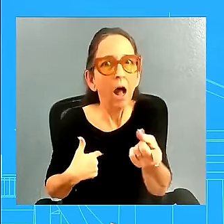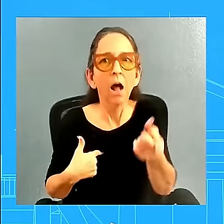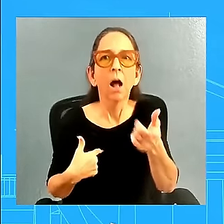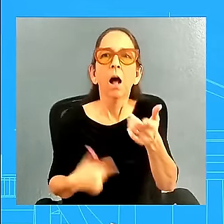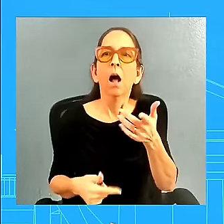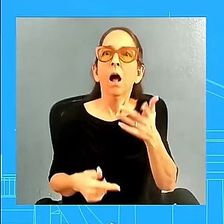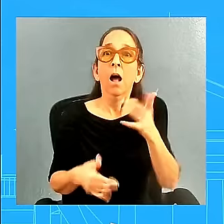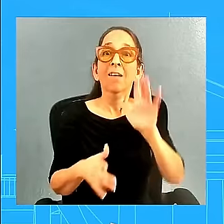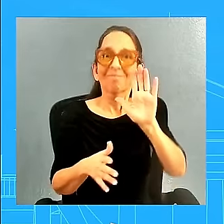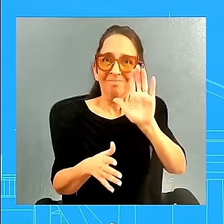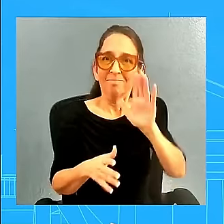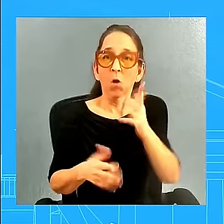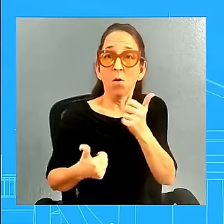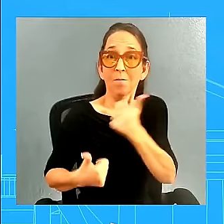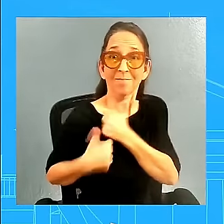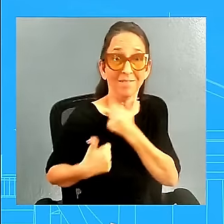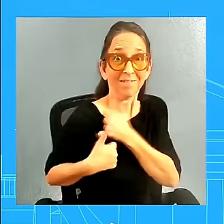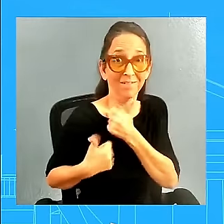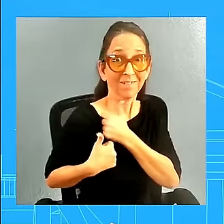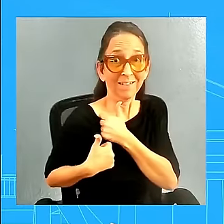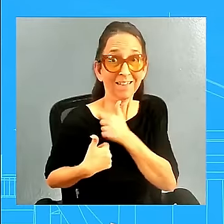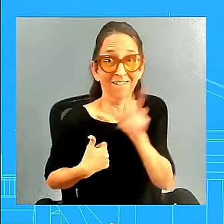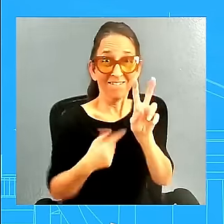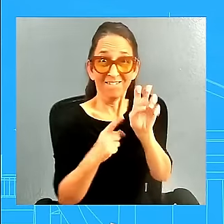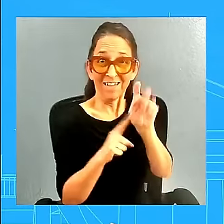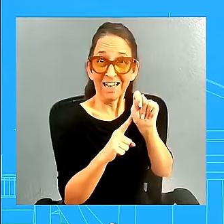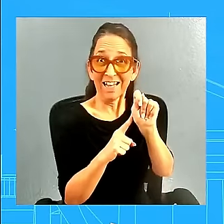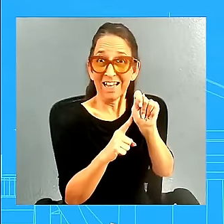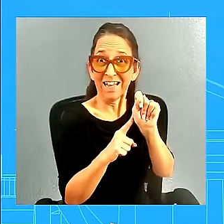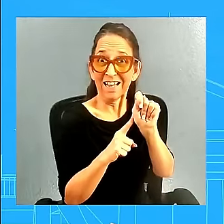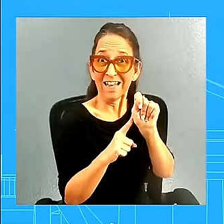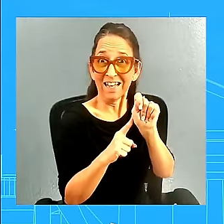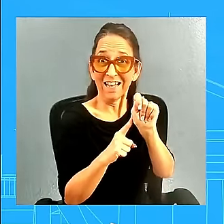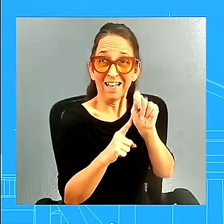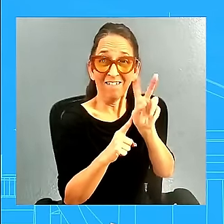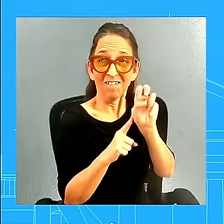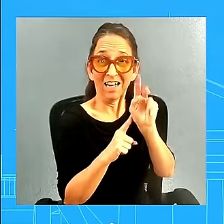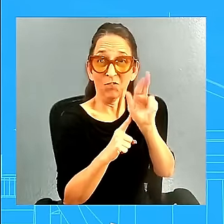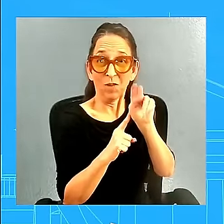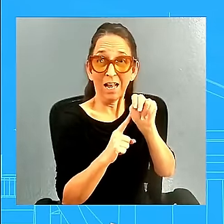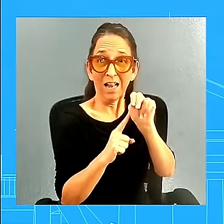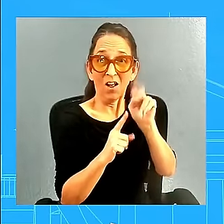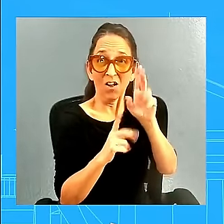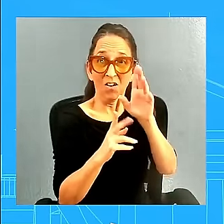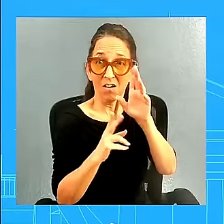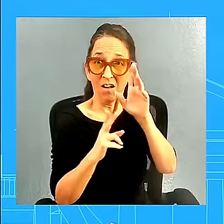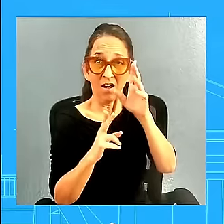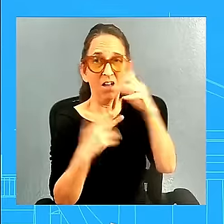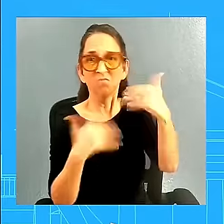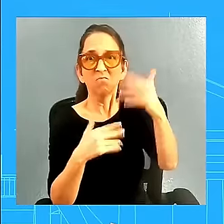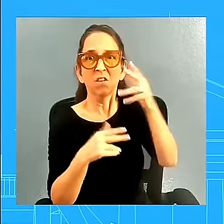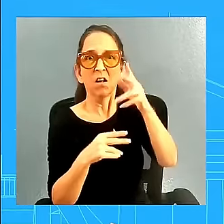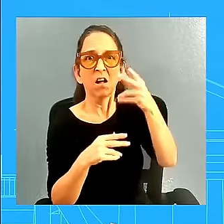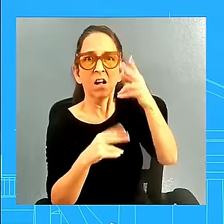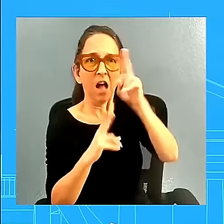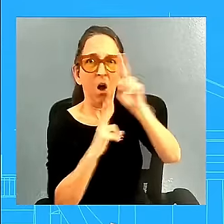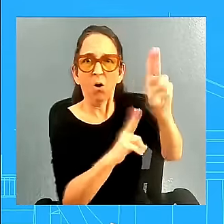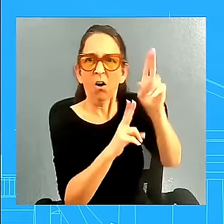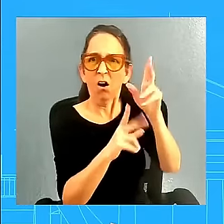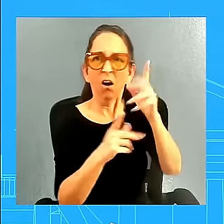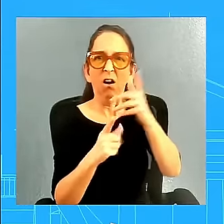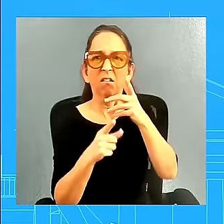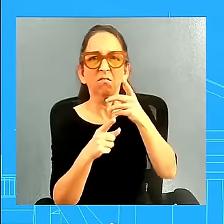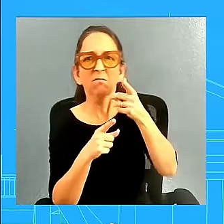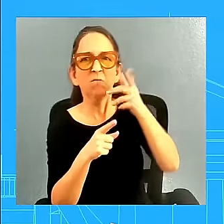heroes. They are heroes. They're not losers or suckers. They are heroes. And to be praising Adolf Hitler